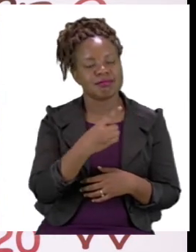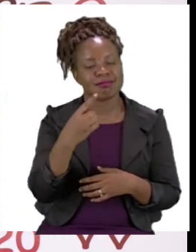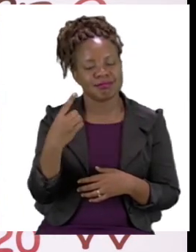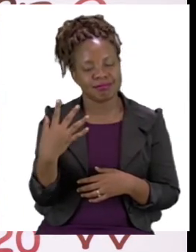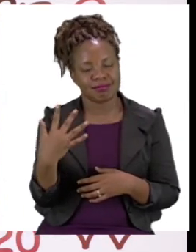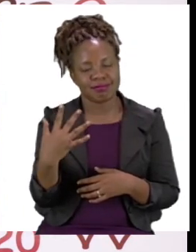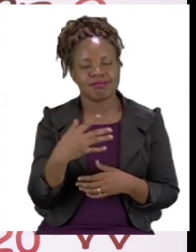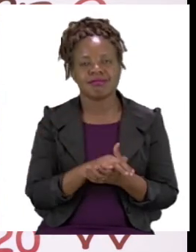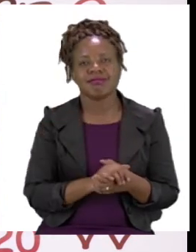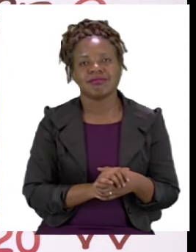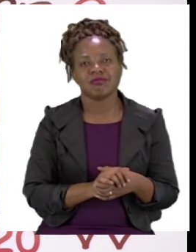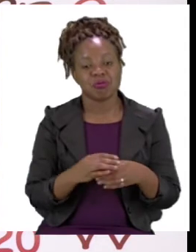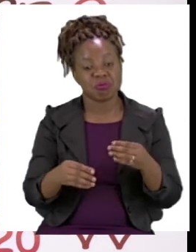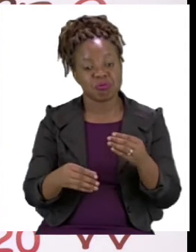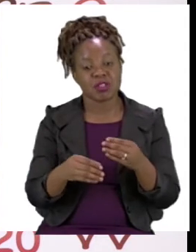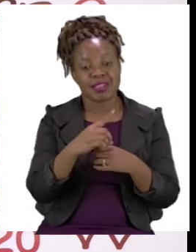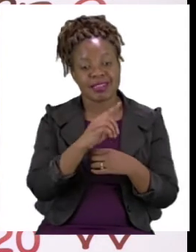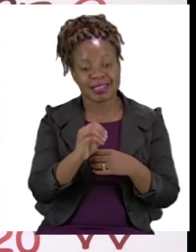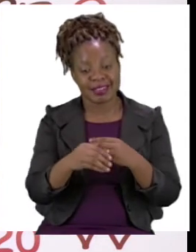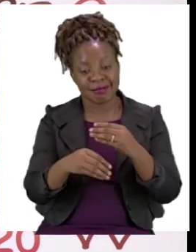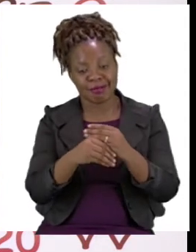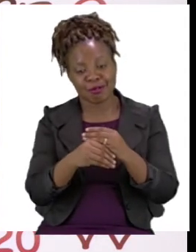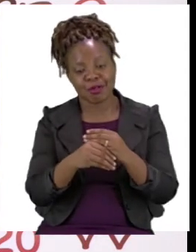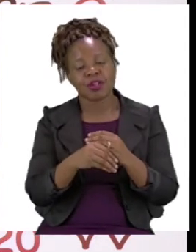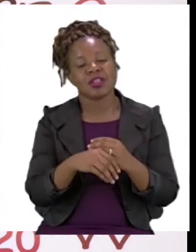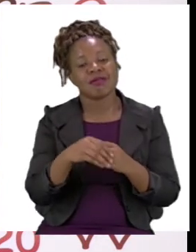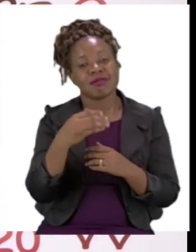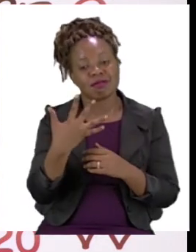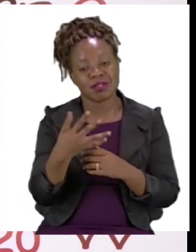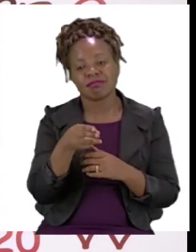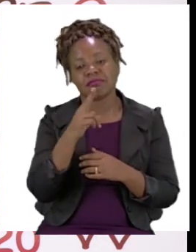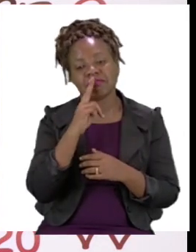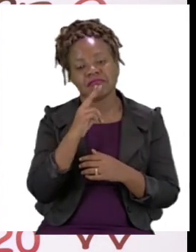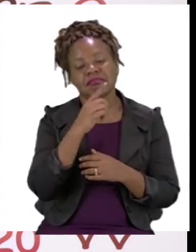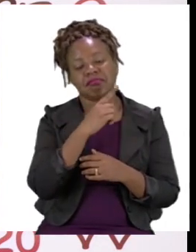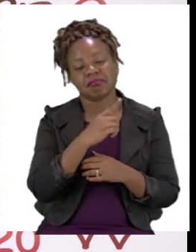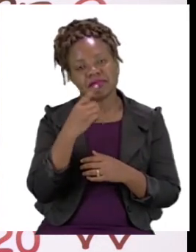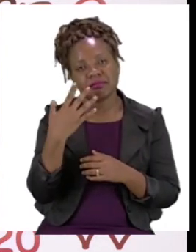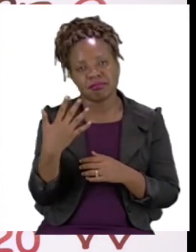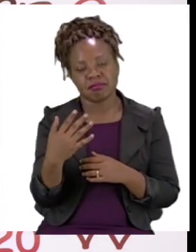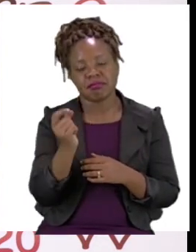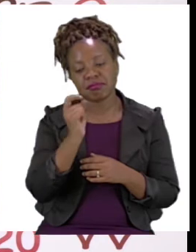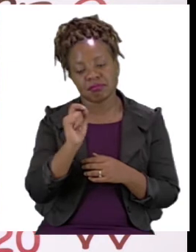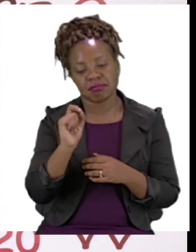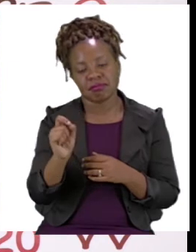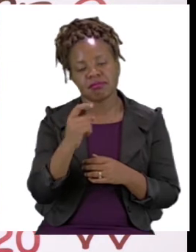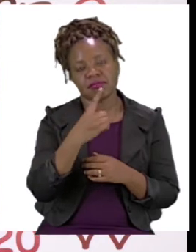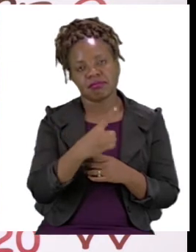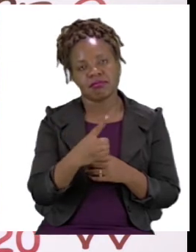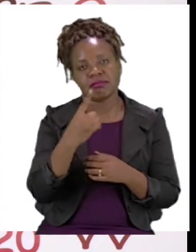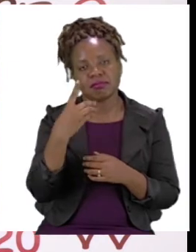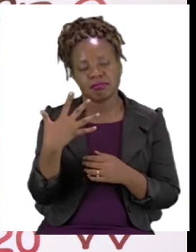15. So that means our answer is 15. Please write 15